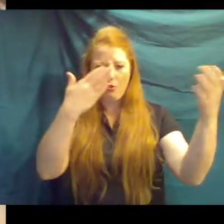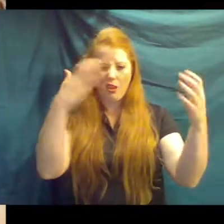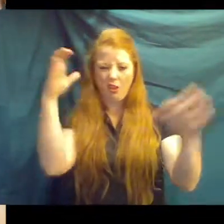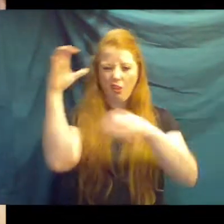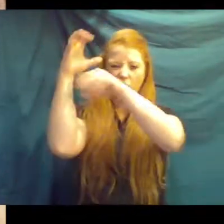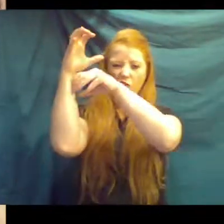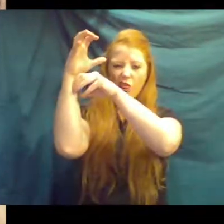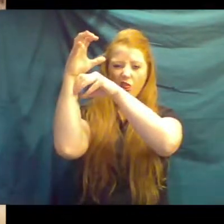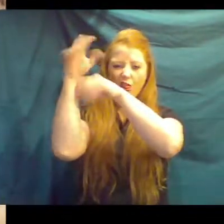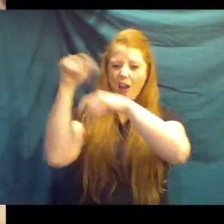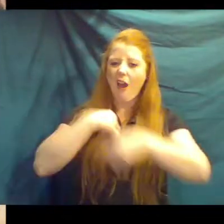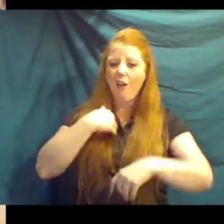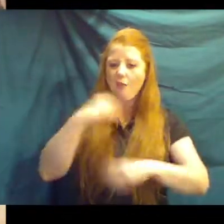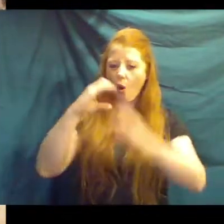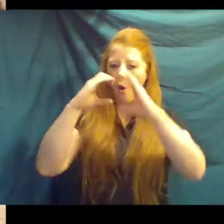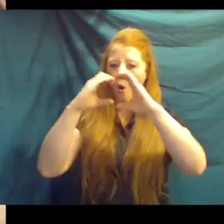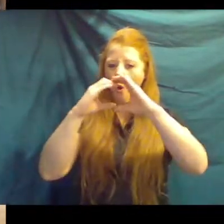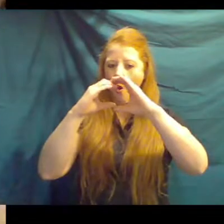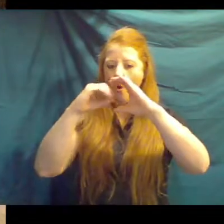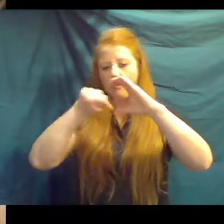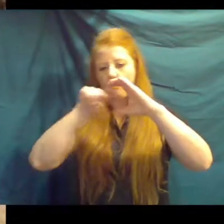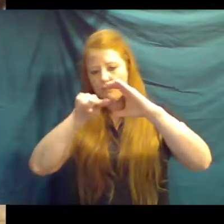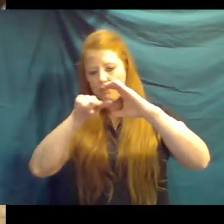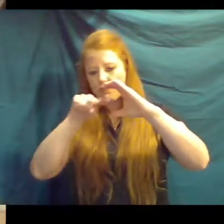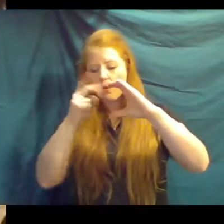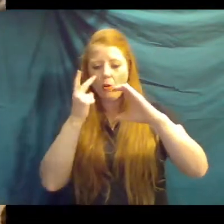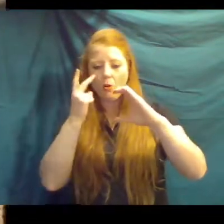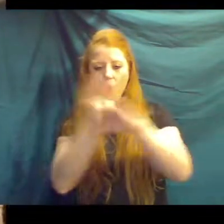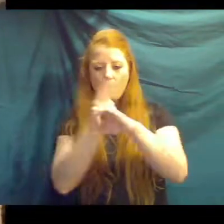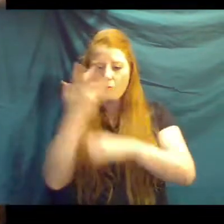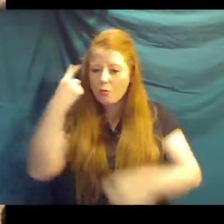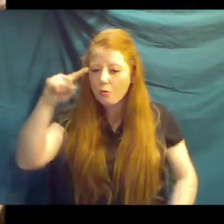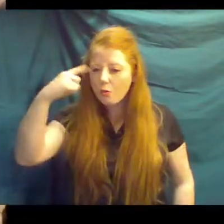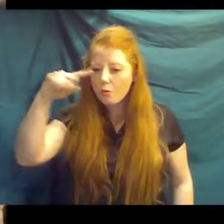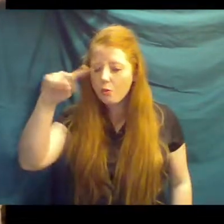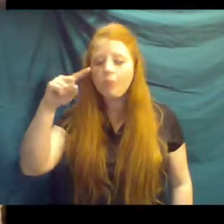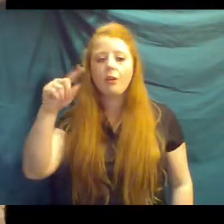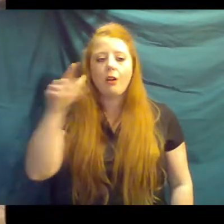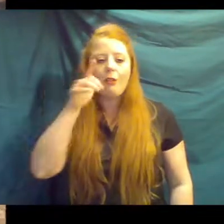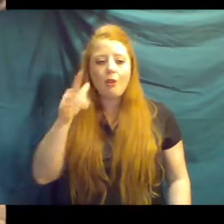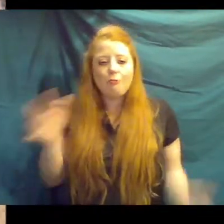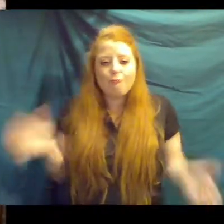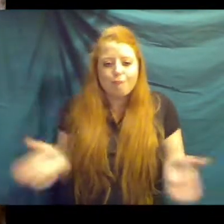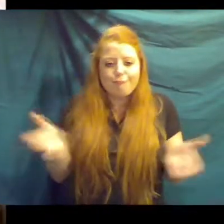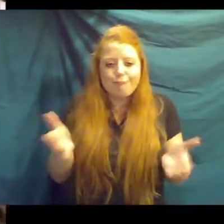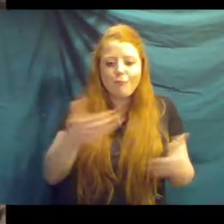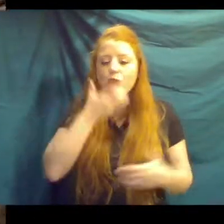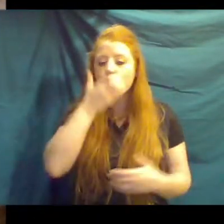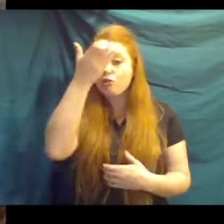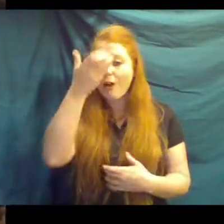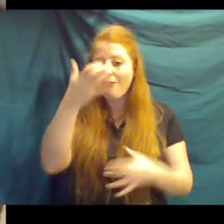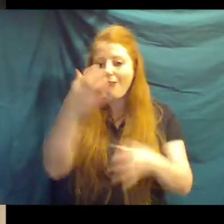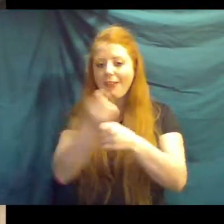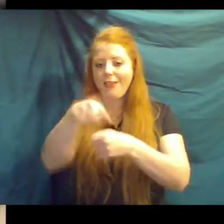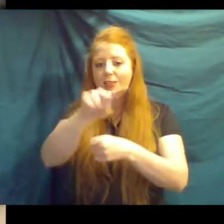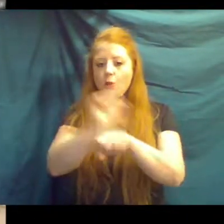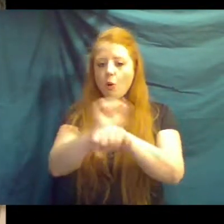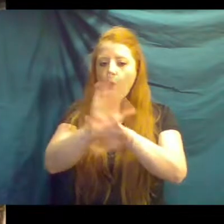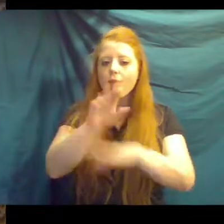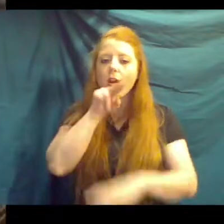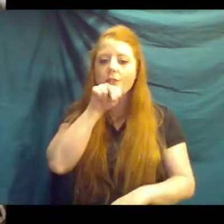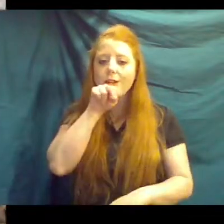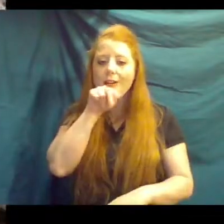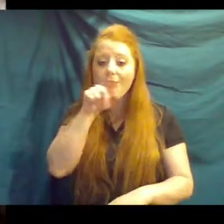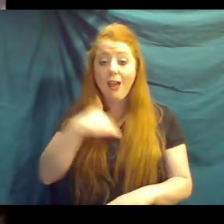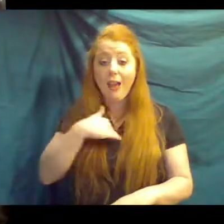with holes in them. And we use those to kind of stimulate the giraffe, get them working their tongues. They are ruminants,